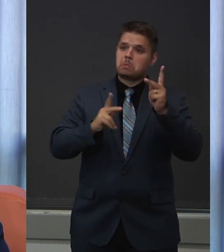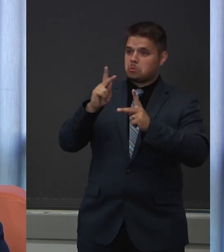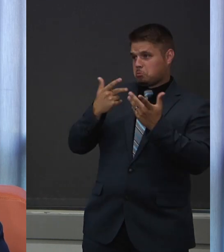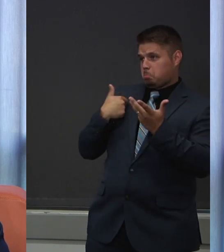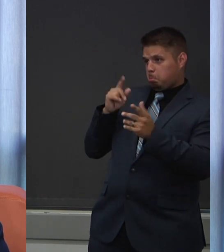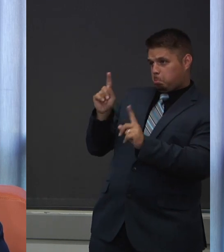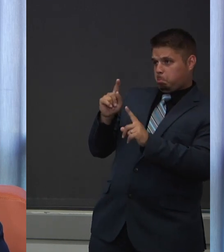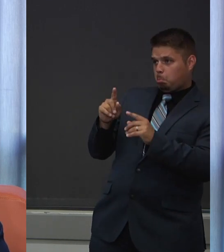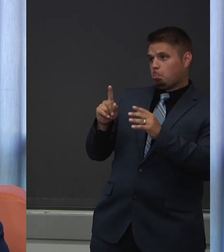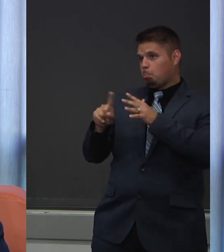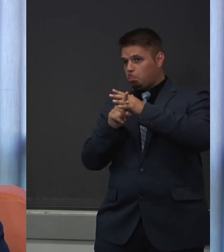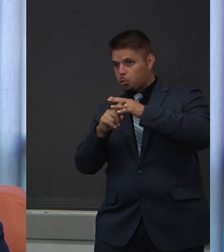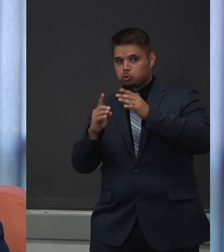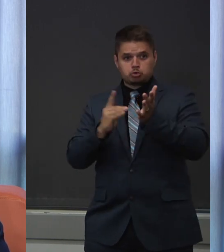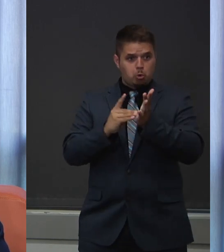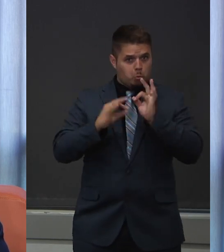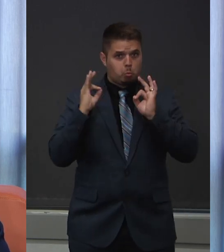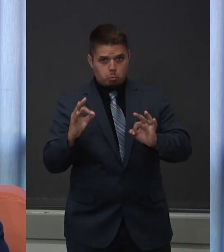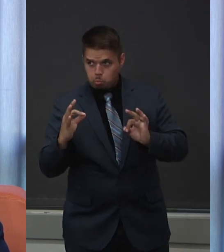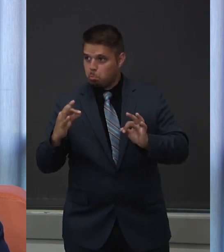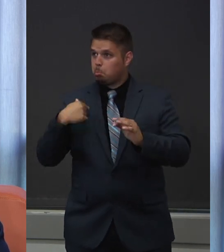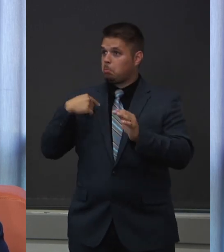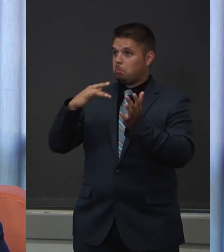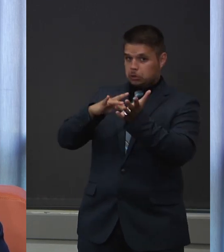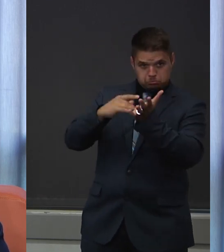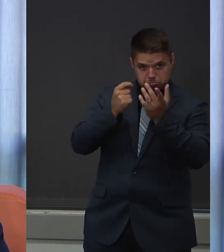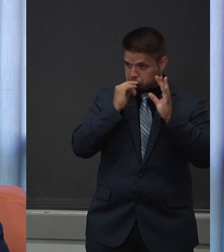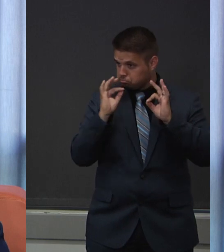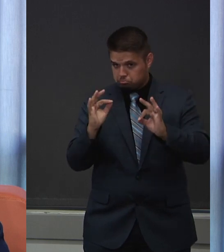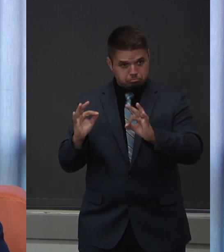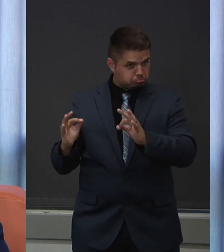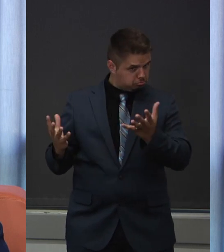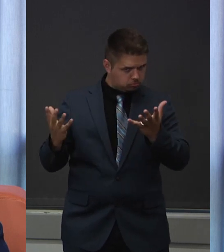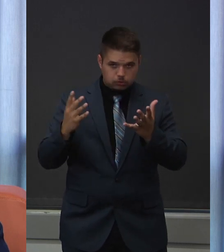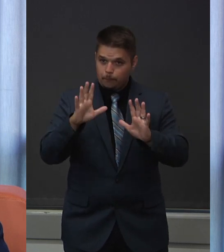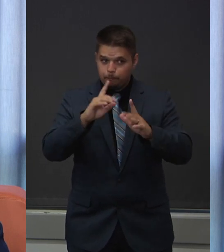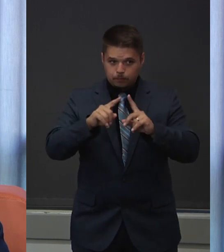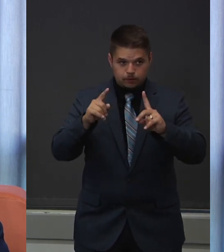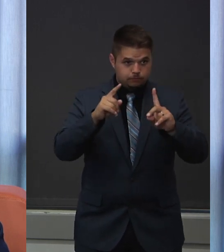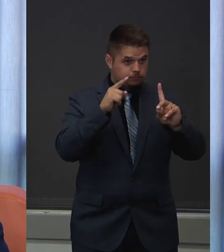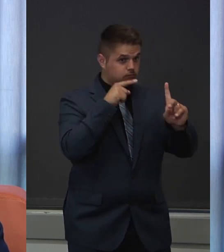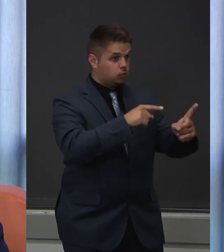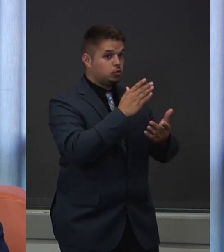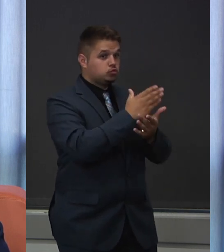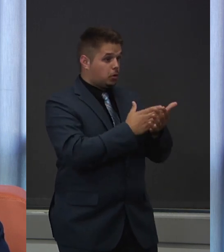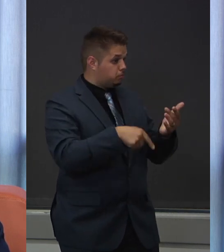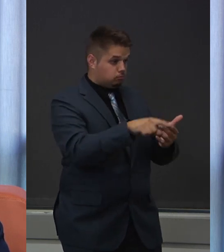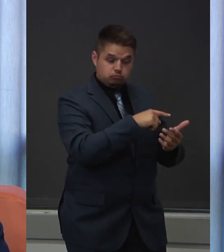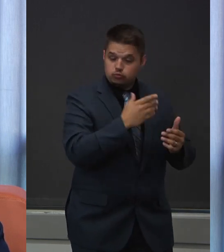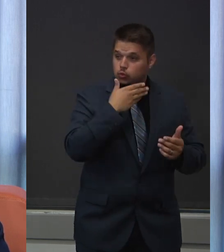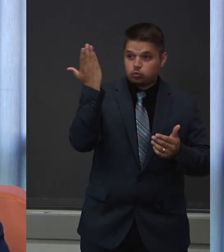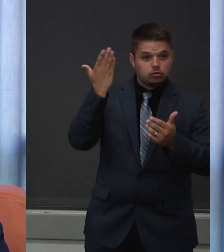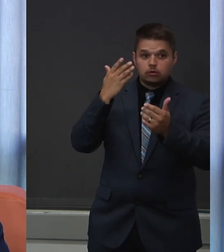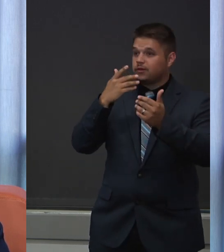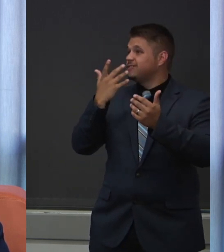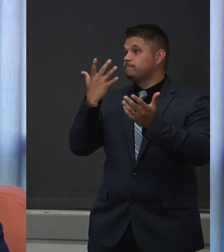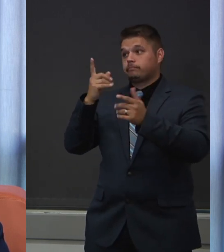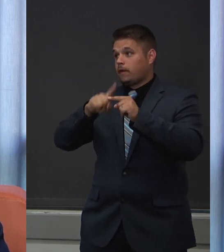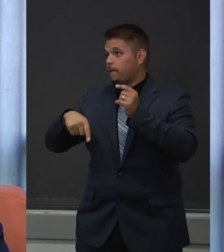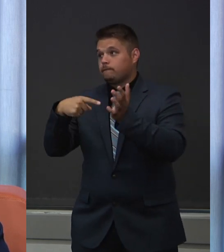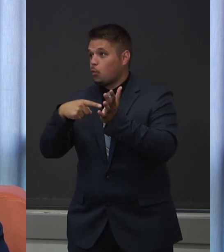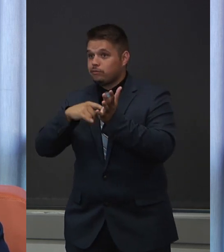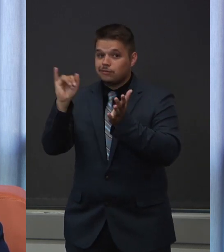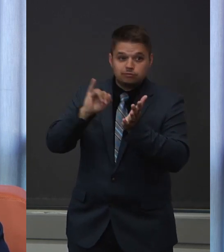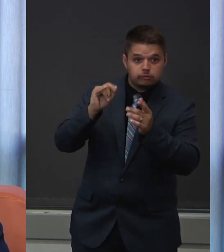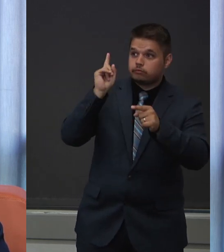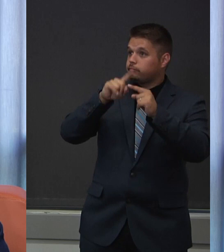can afford good medical care, but also really helps those who don't have good access to medical care, cannot afford it, or have had negative experiences with